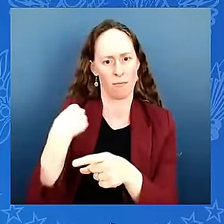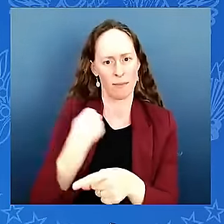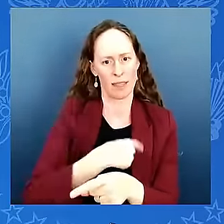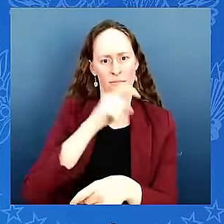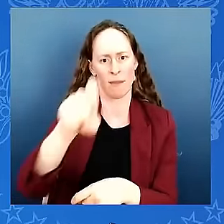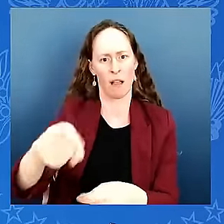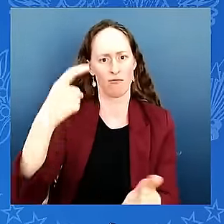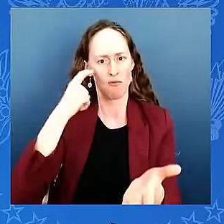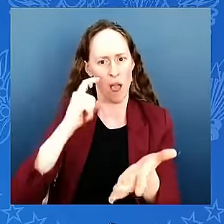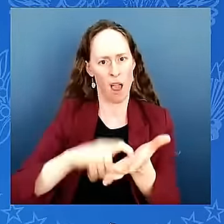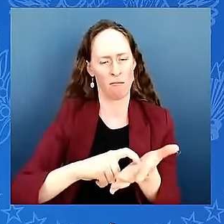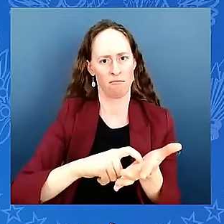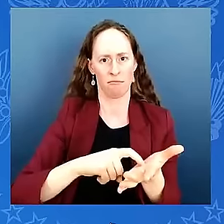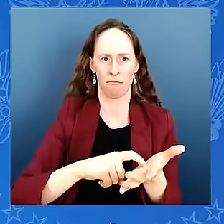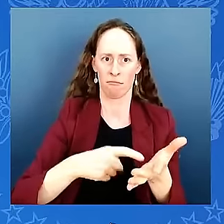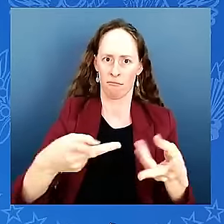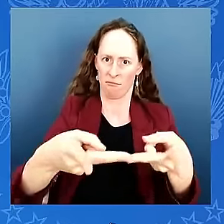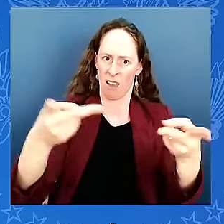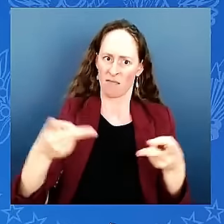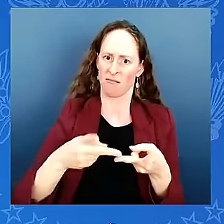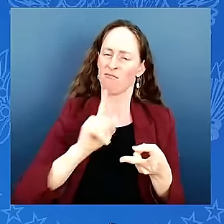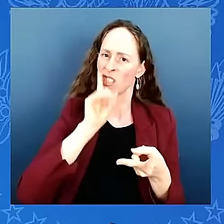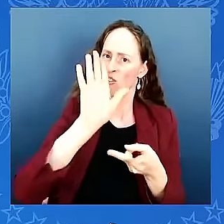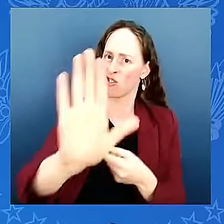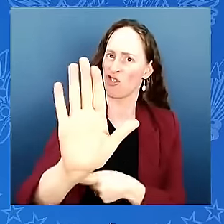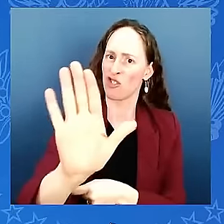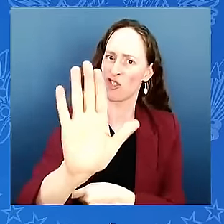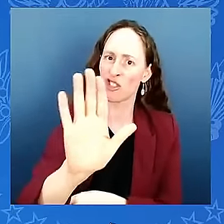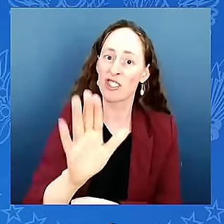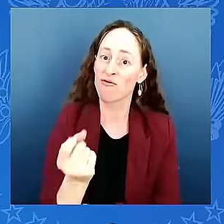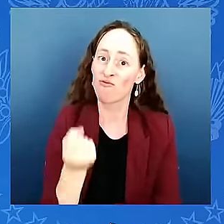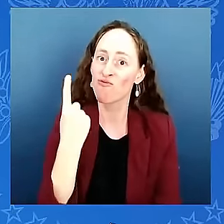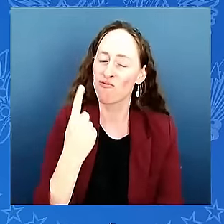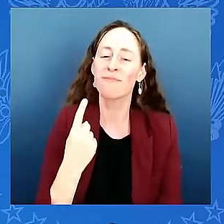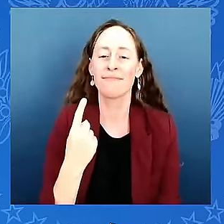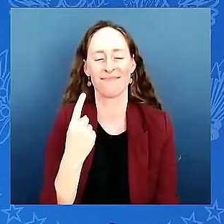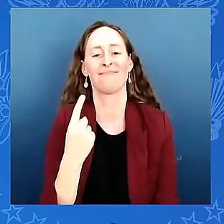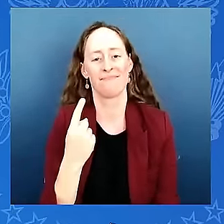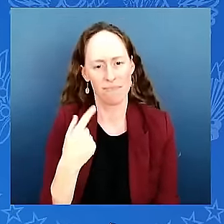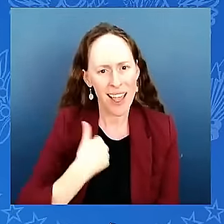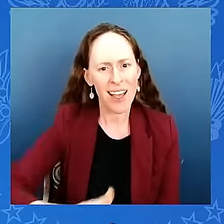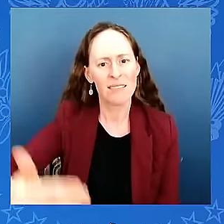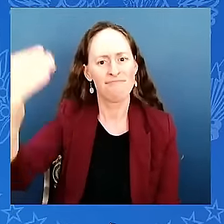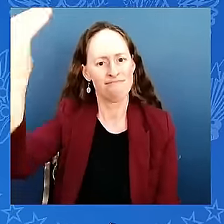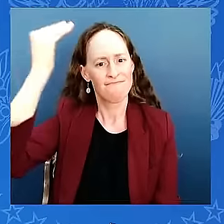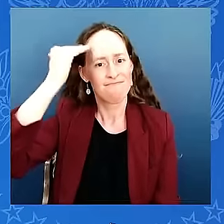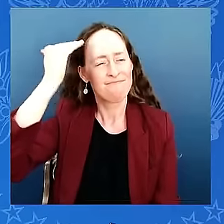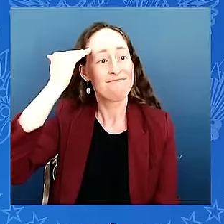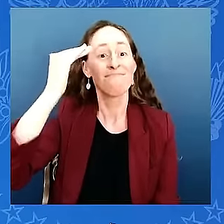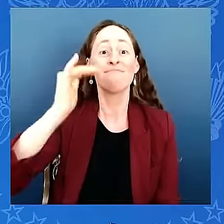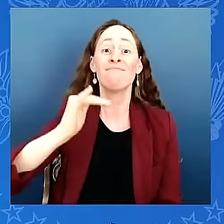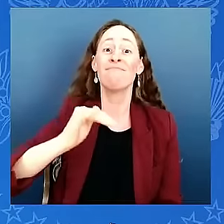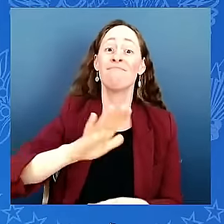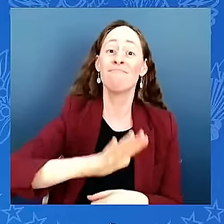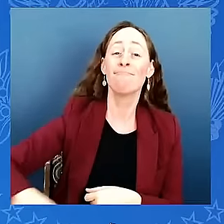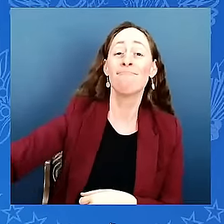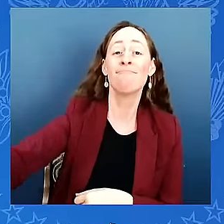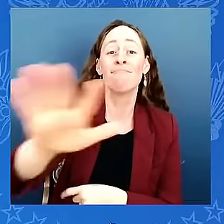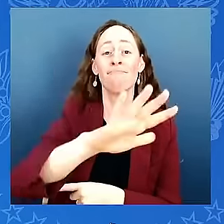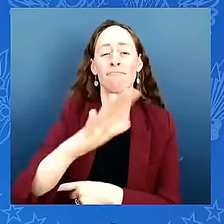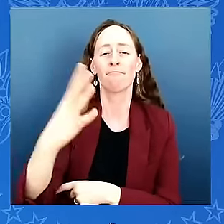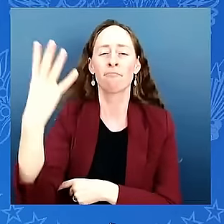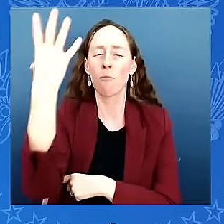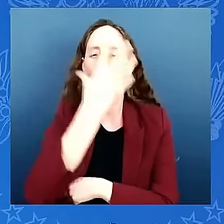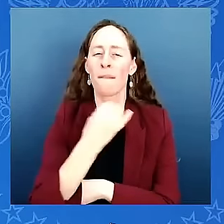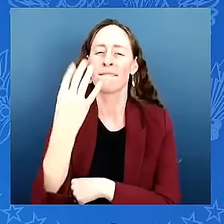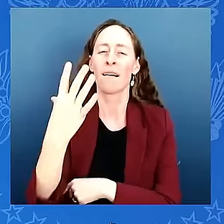talking about how beautiful the countryside is it's magnificent area so thank you and you're doing a great job thank